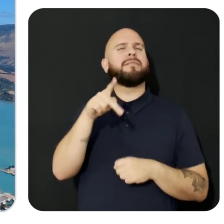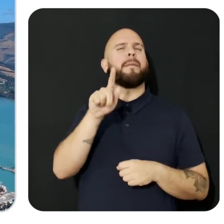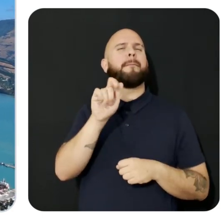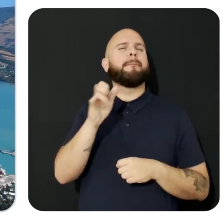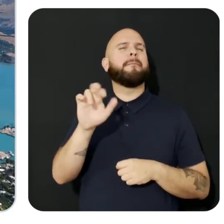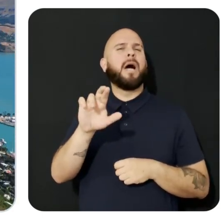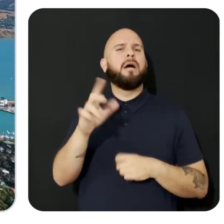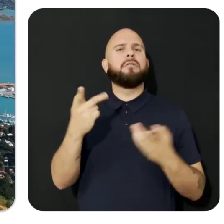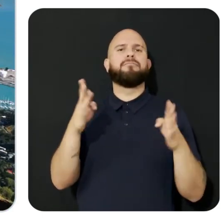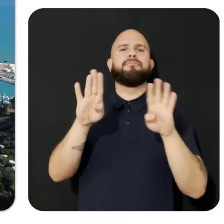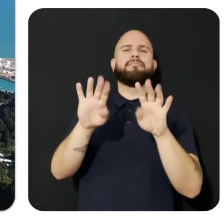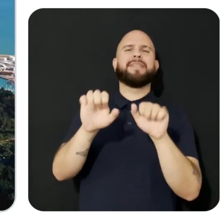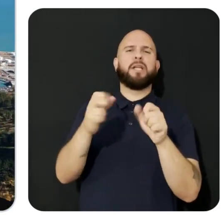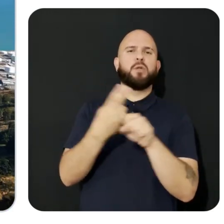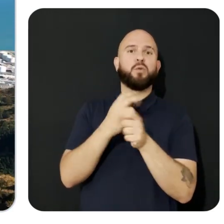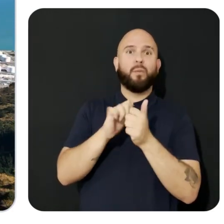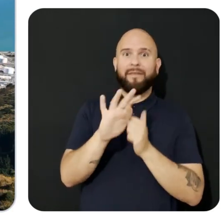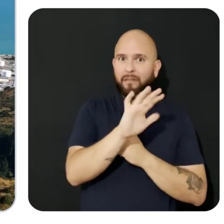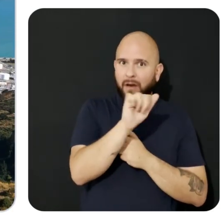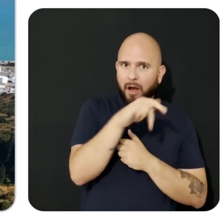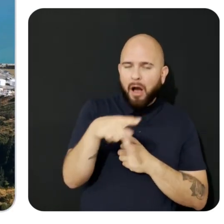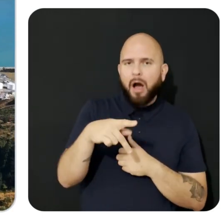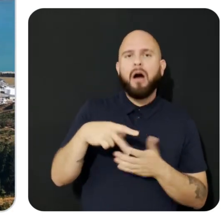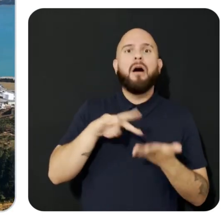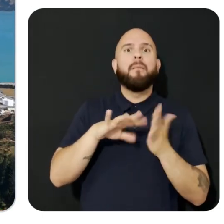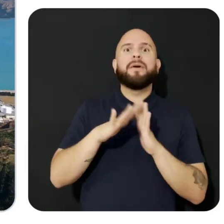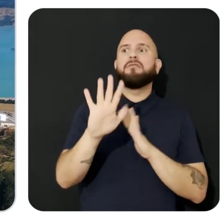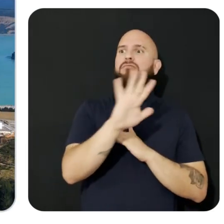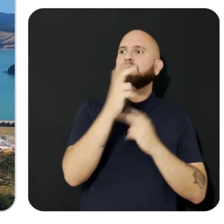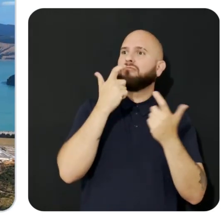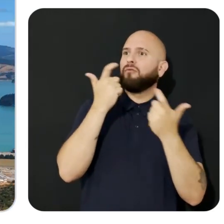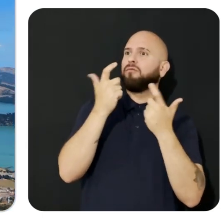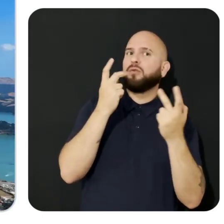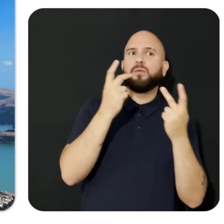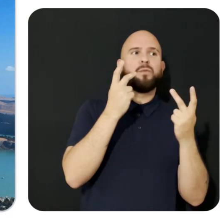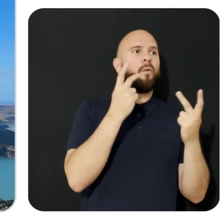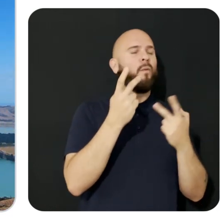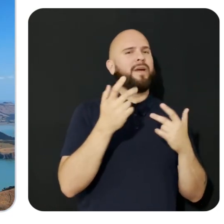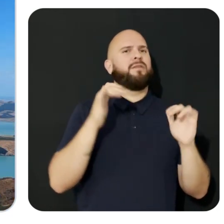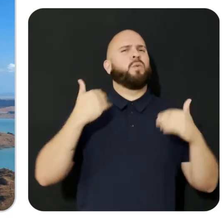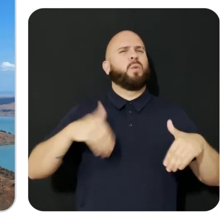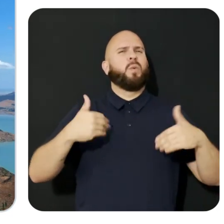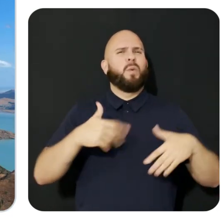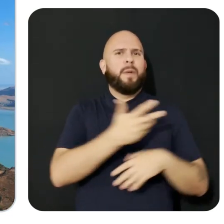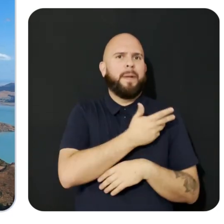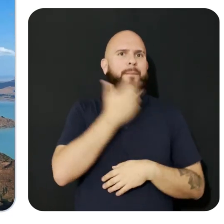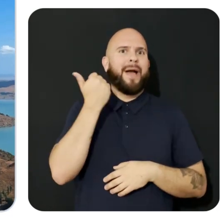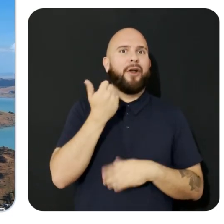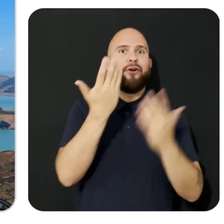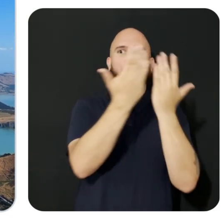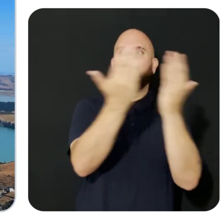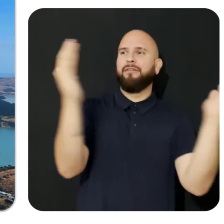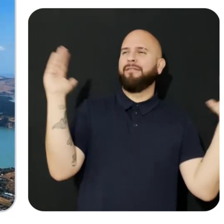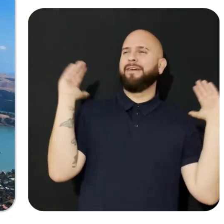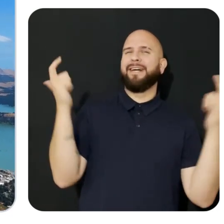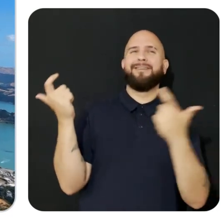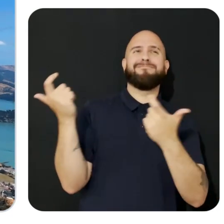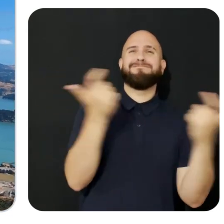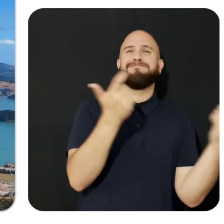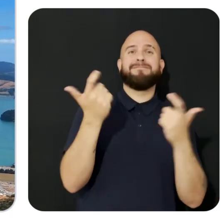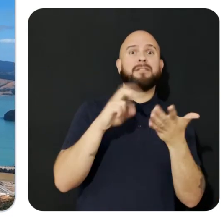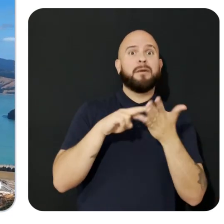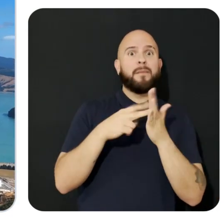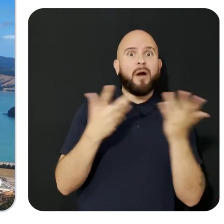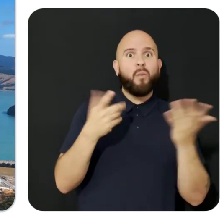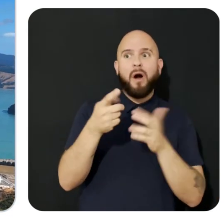to run alongside their existing app. This enabled a richer viewing experience for spatial videos and panoramas that let users